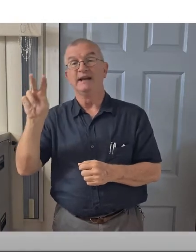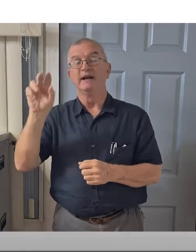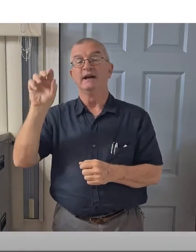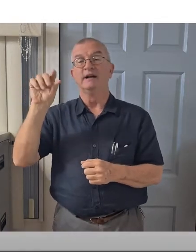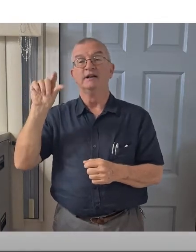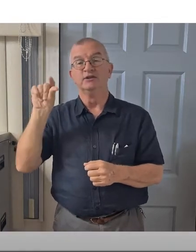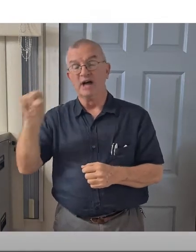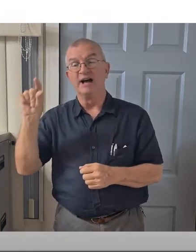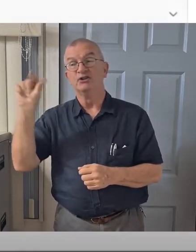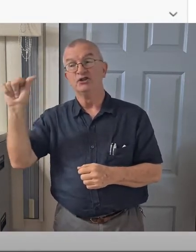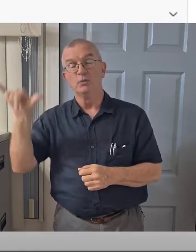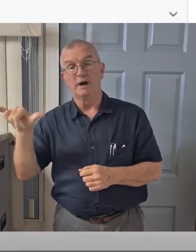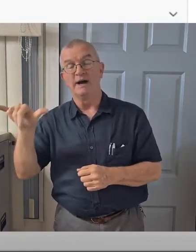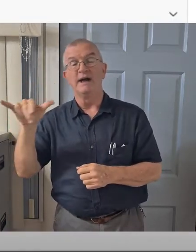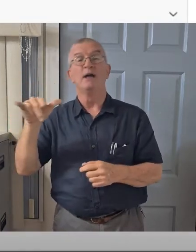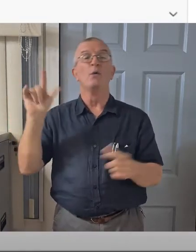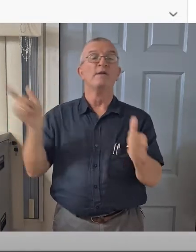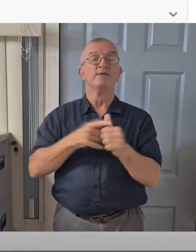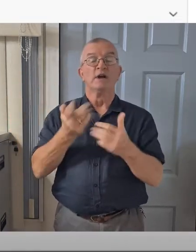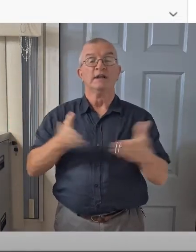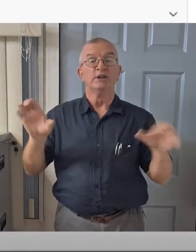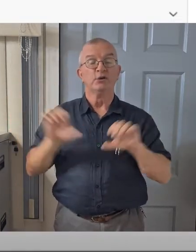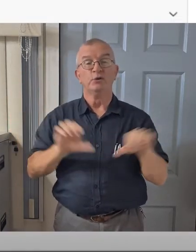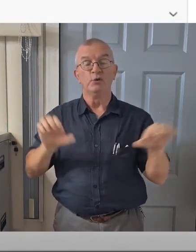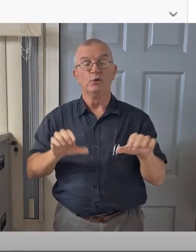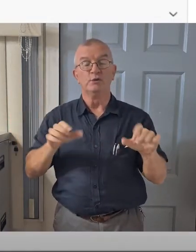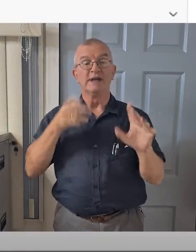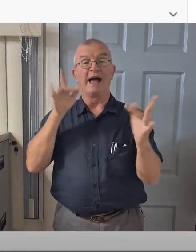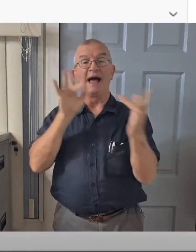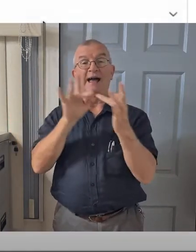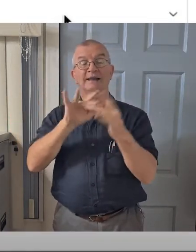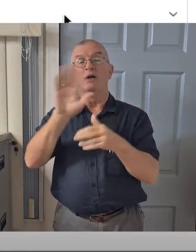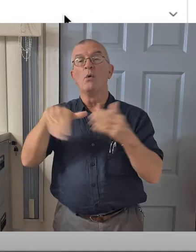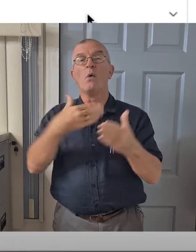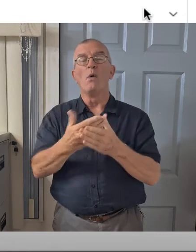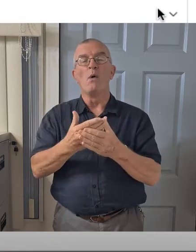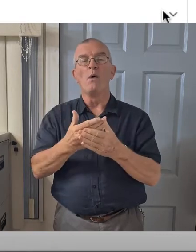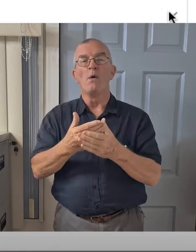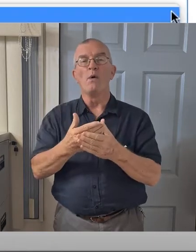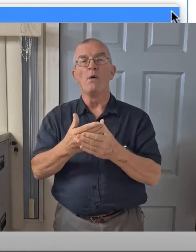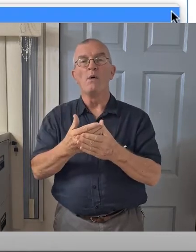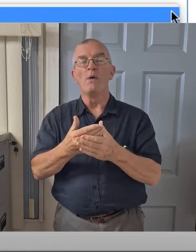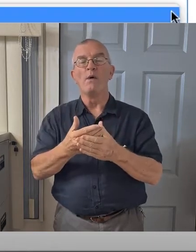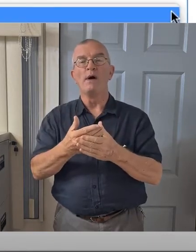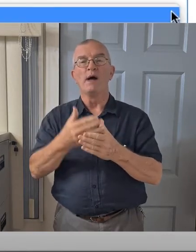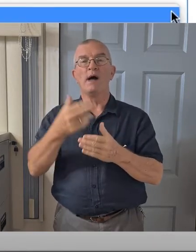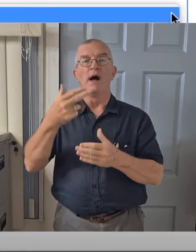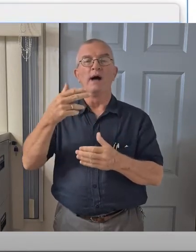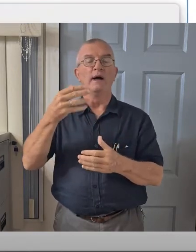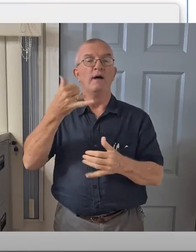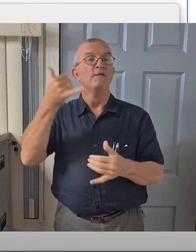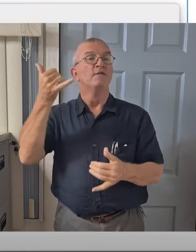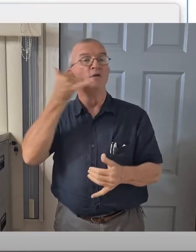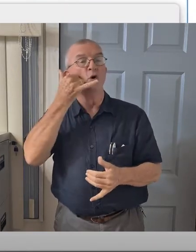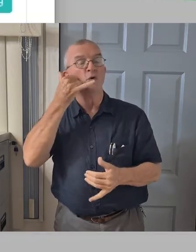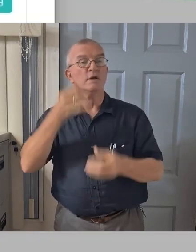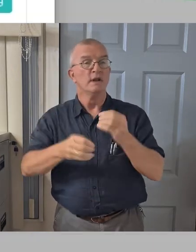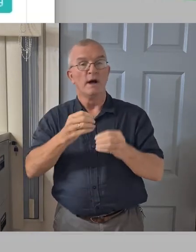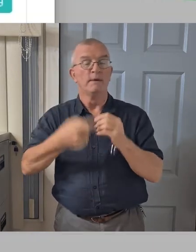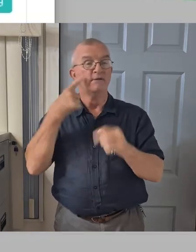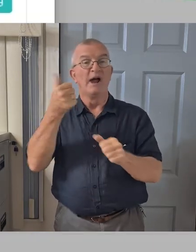first things you'll be able to do is access all of the available hotline numbers for every region.